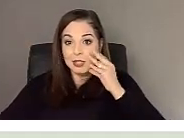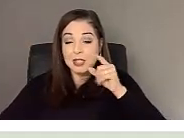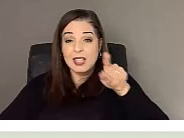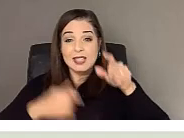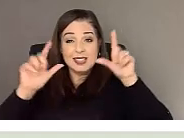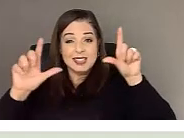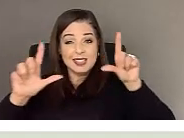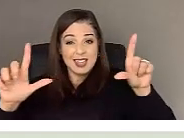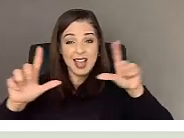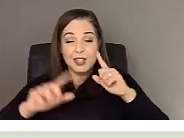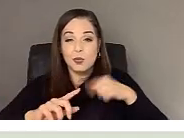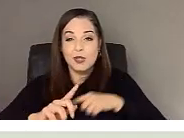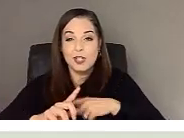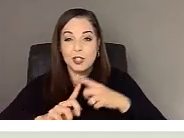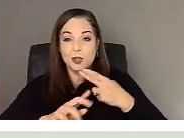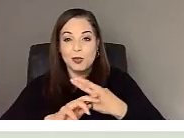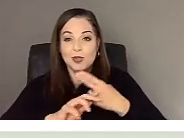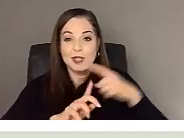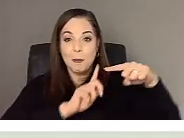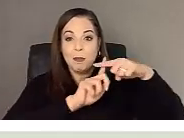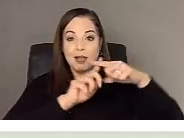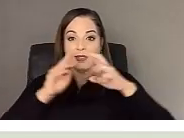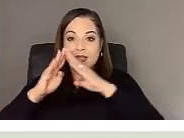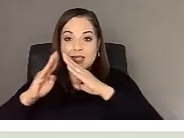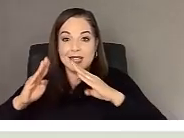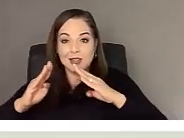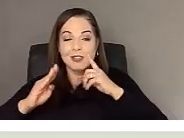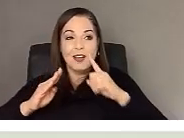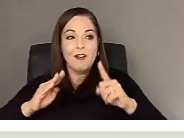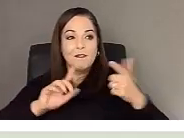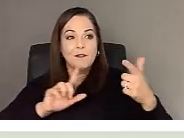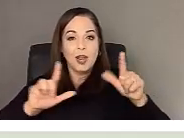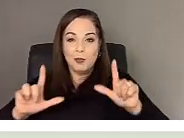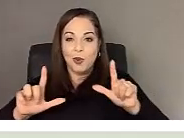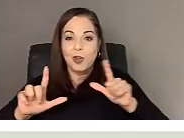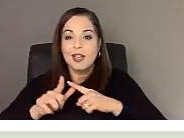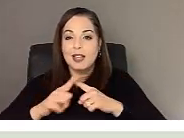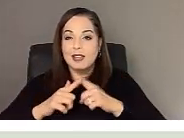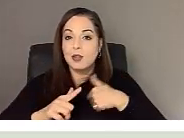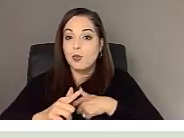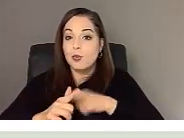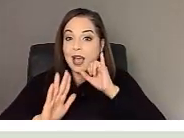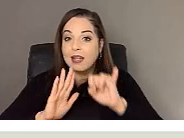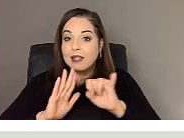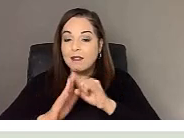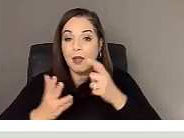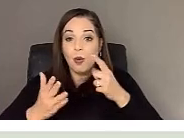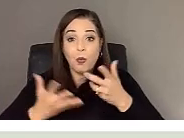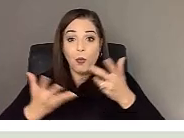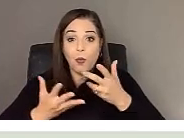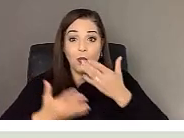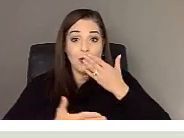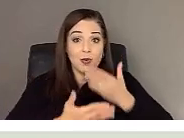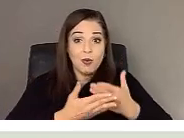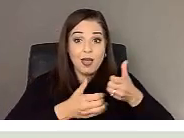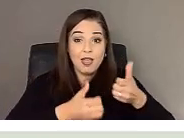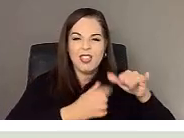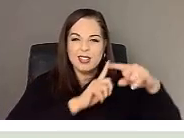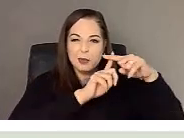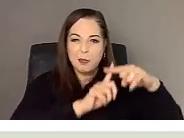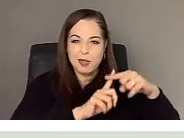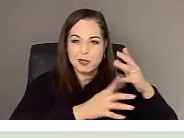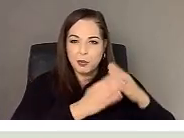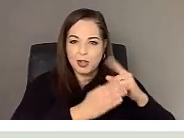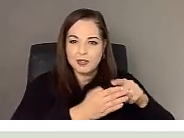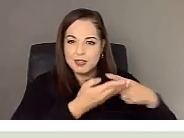plus delta framework. Basically, what that means is just that we identified what went well. Those are the plus parts of the debrief